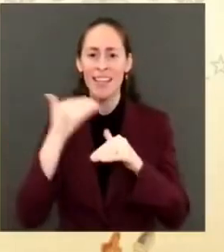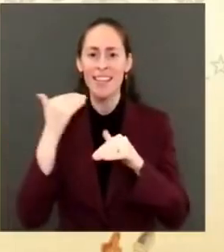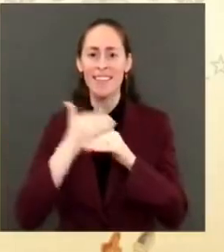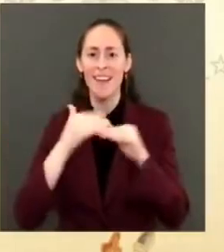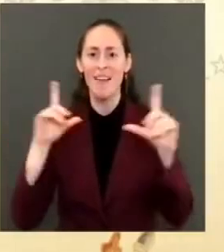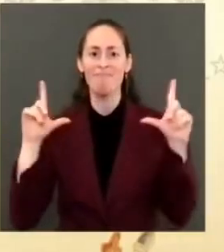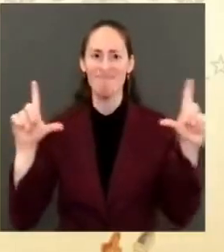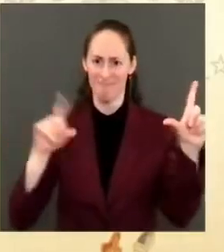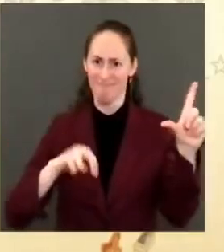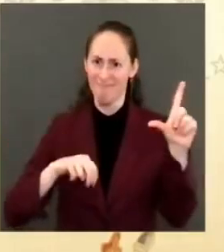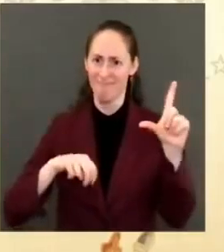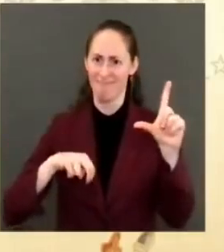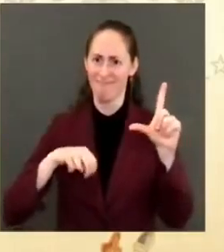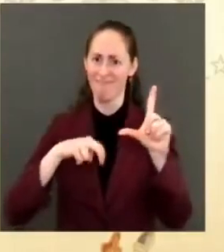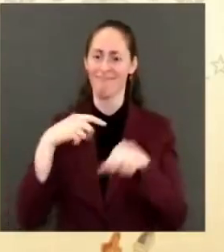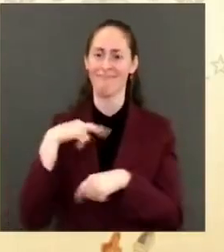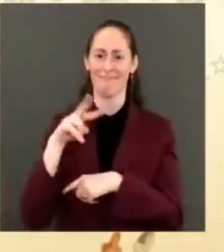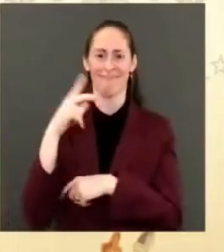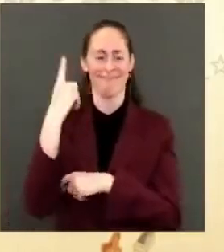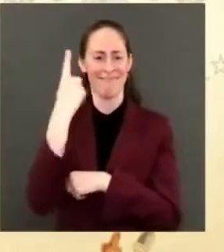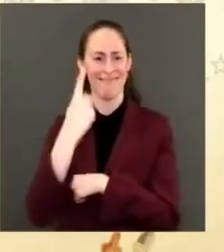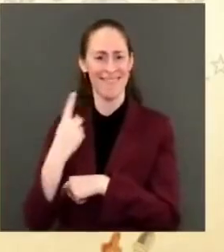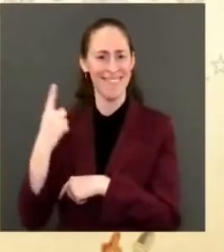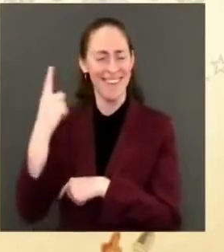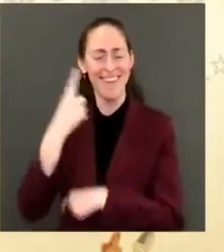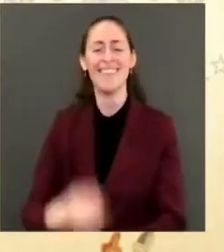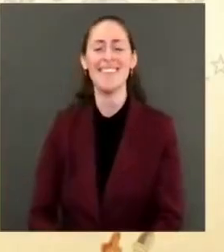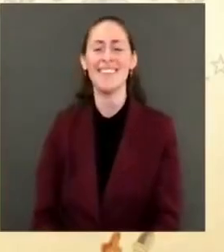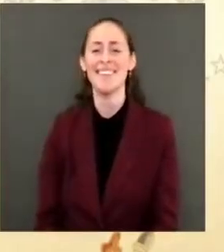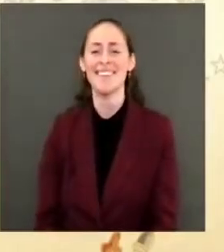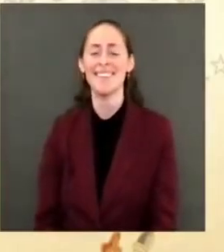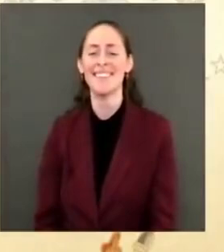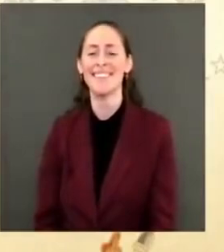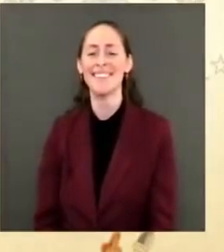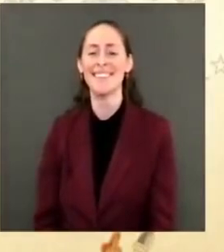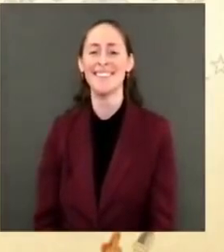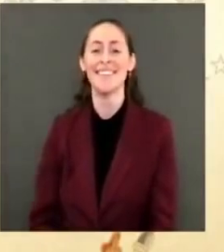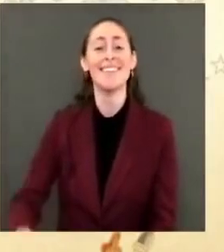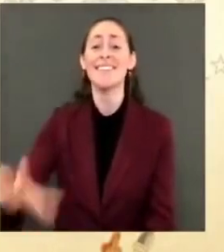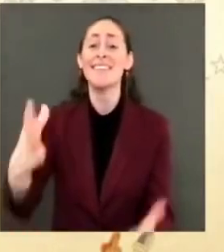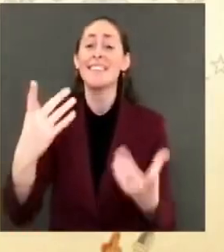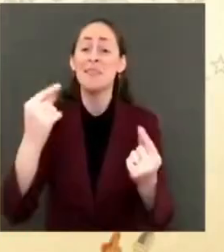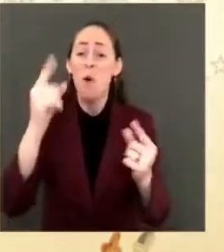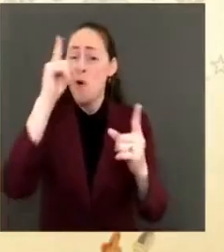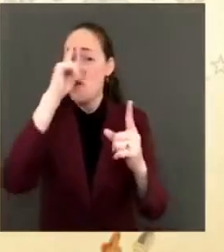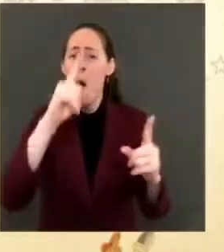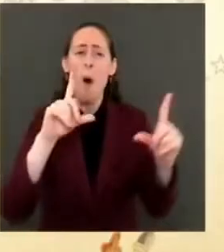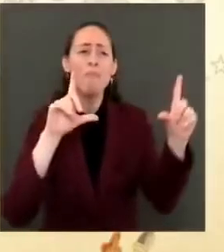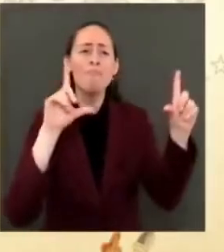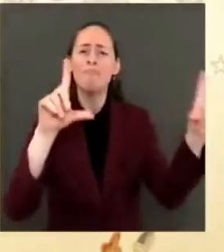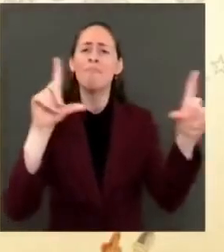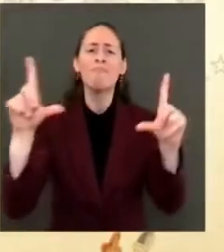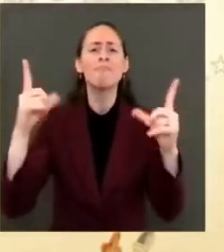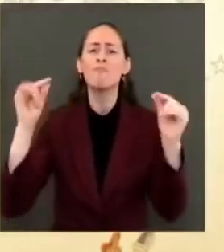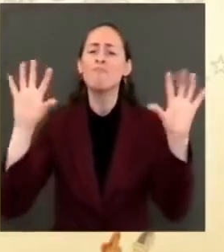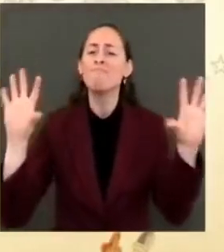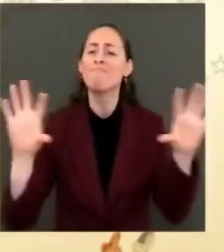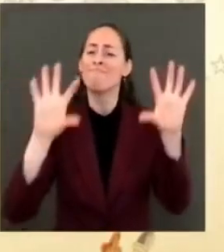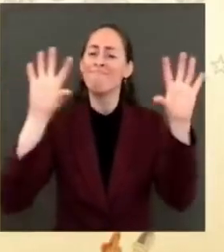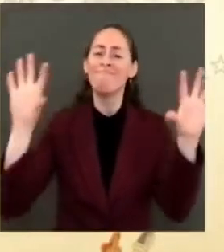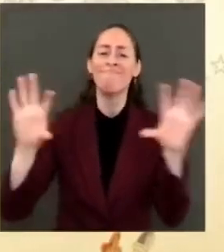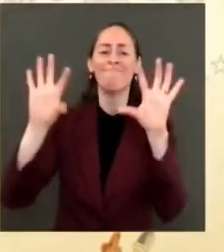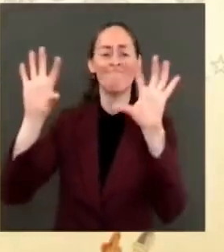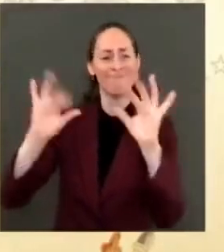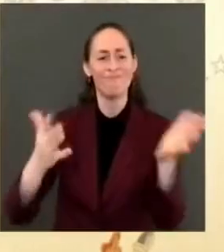she got that stuff you use, the kids use in their make posters in school. And she put on a heart and it